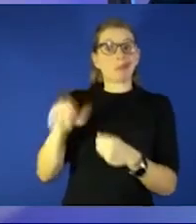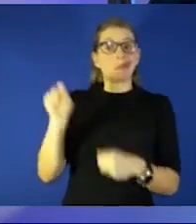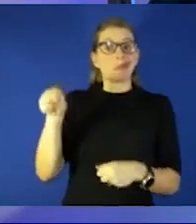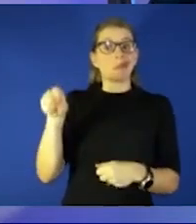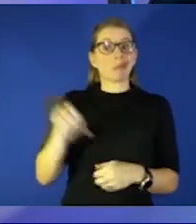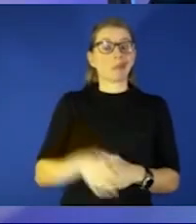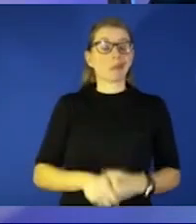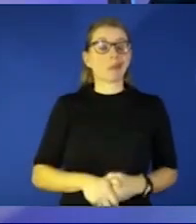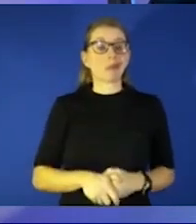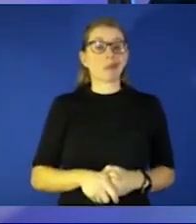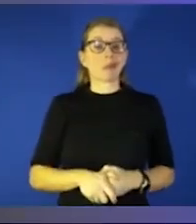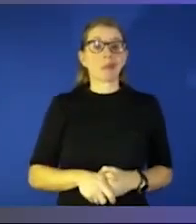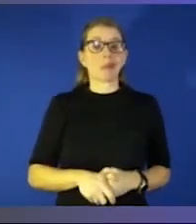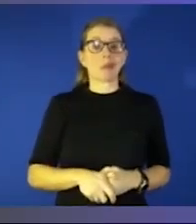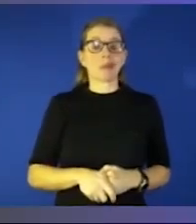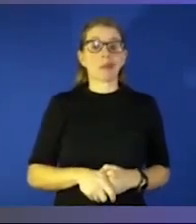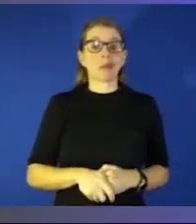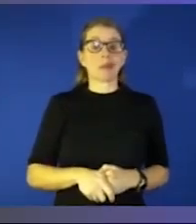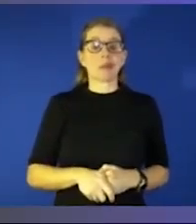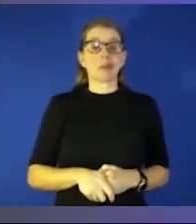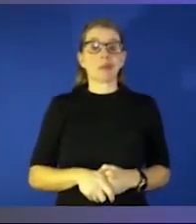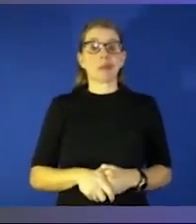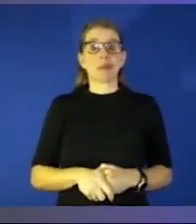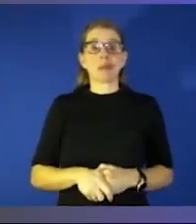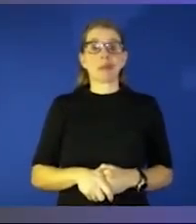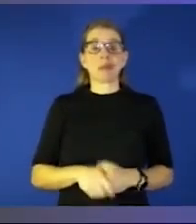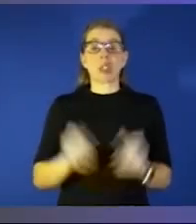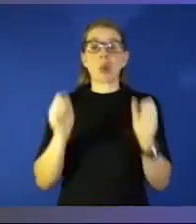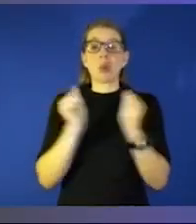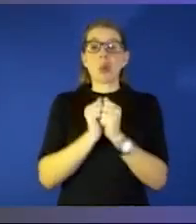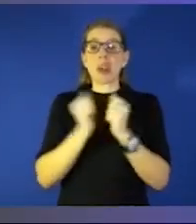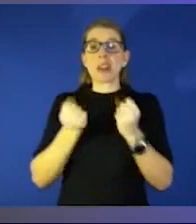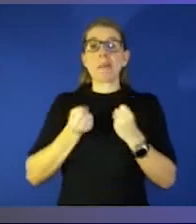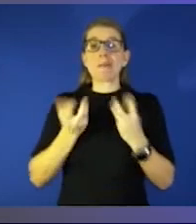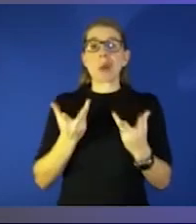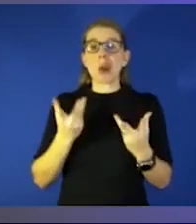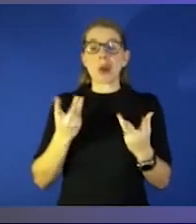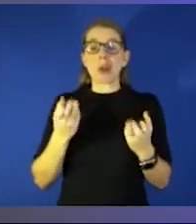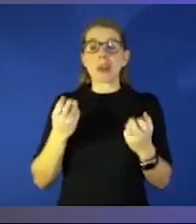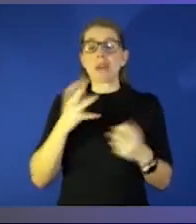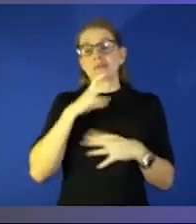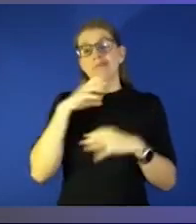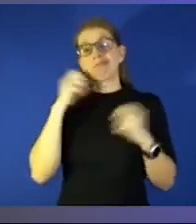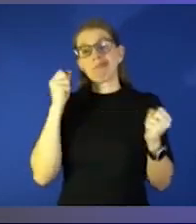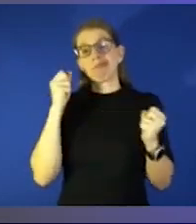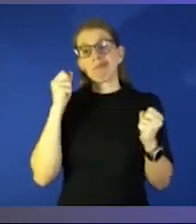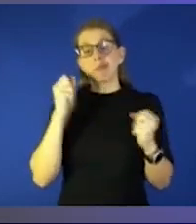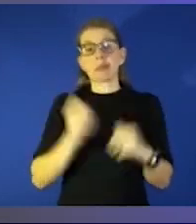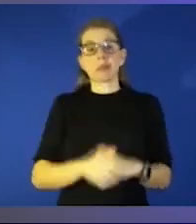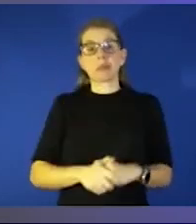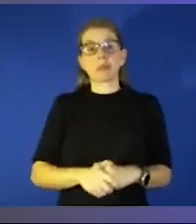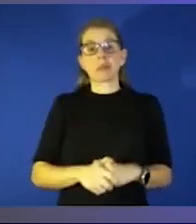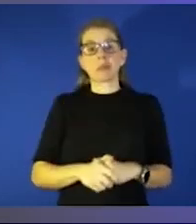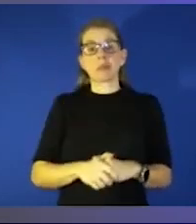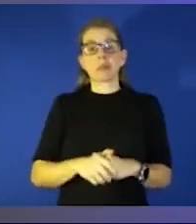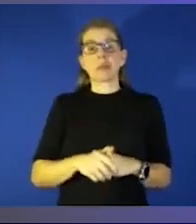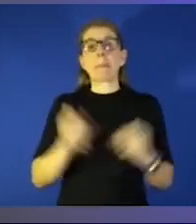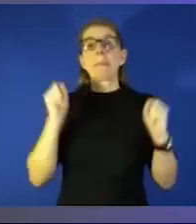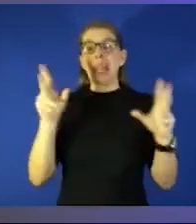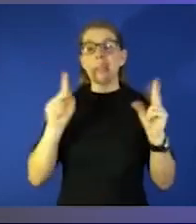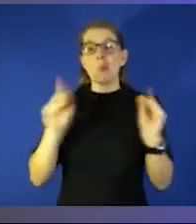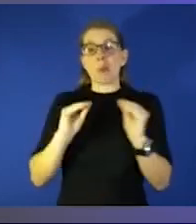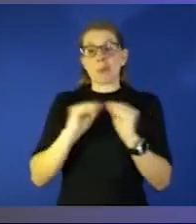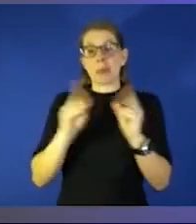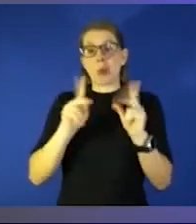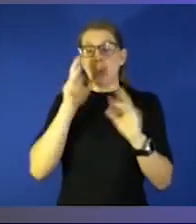um with with burnout like I I think we're going to start seeing a lot more people leaving health